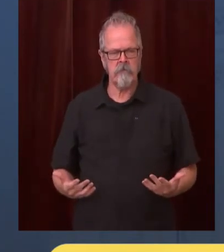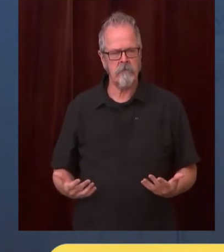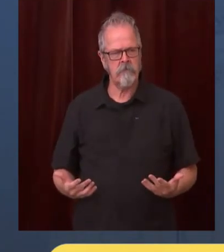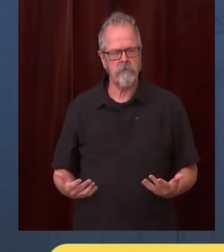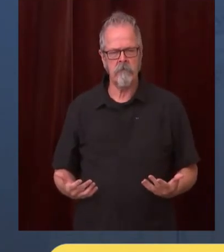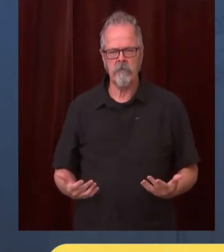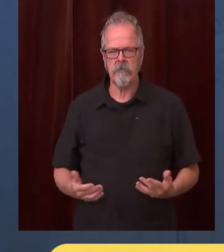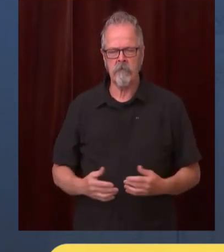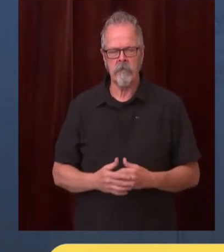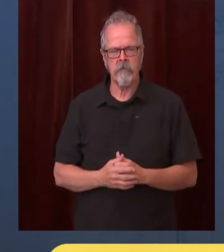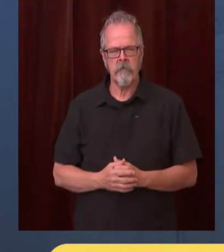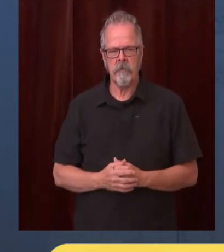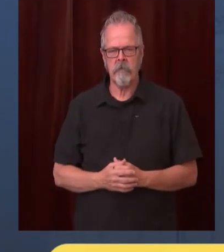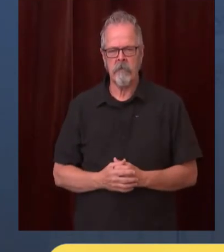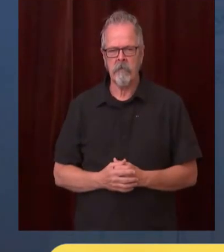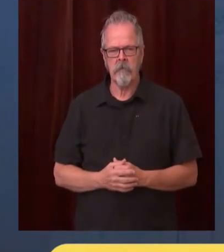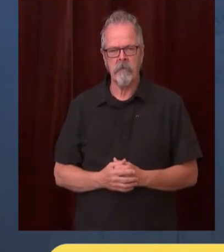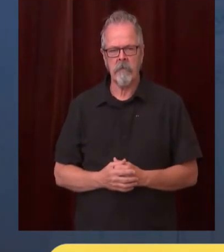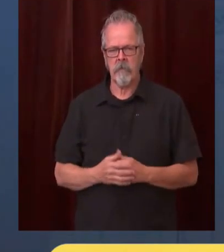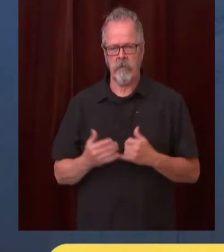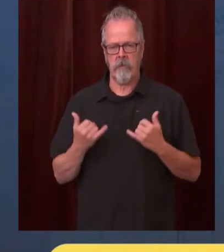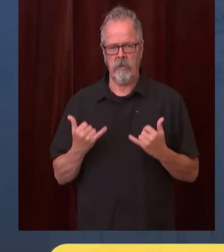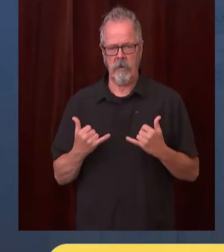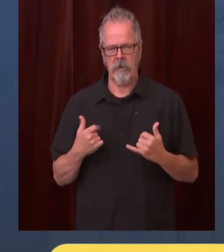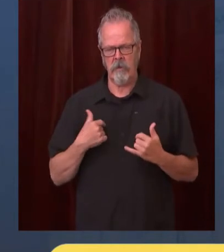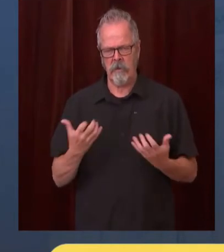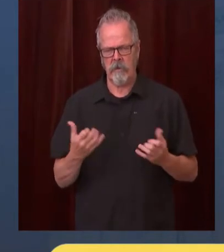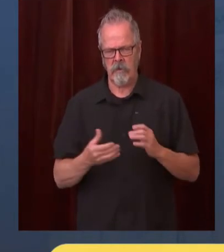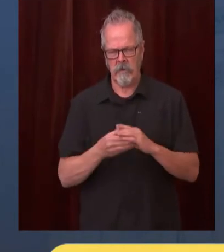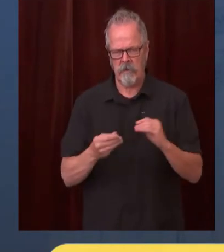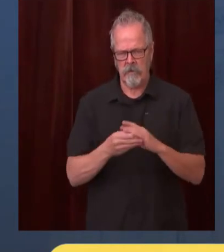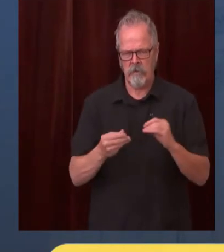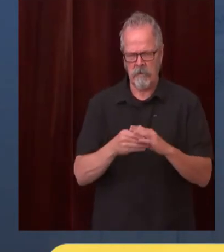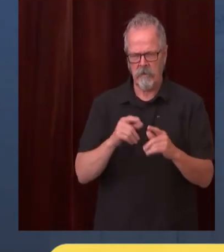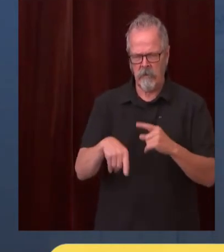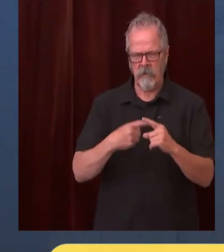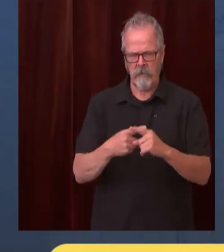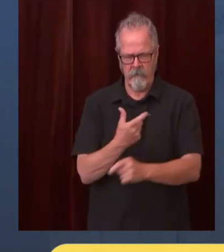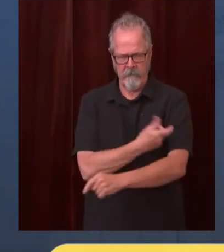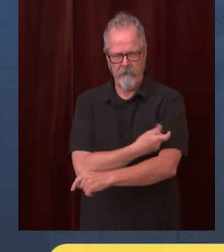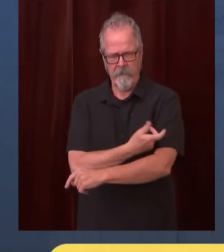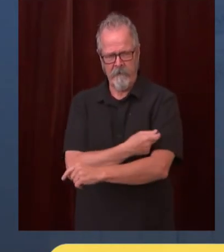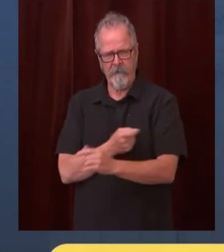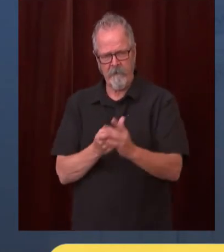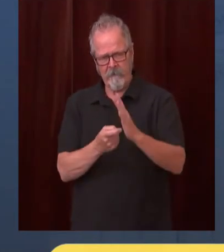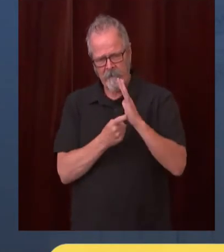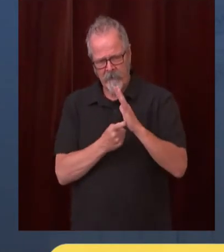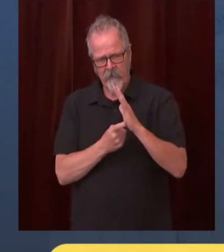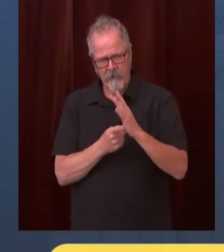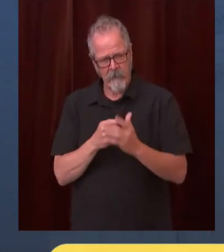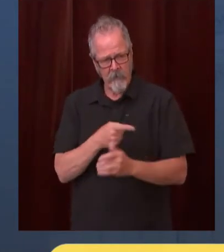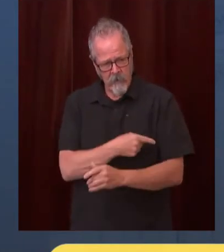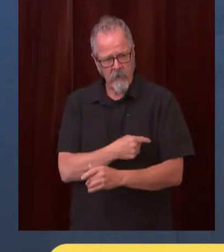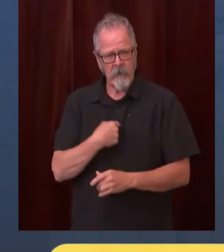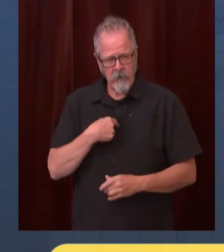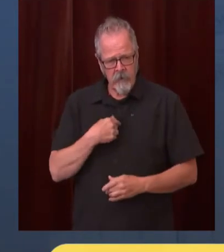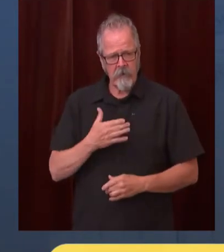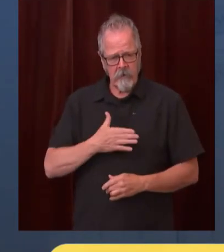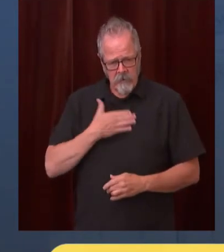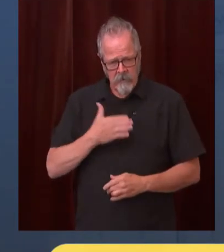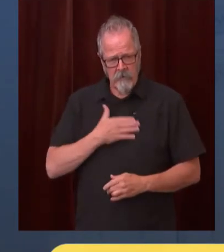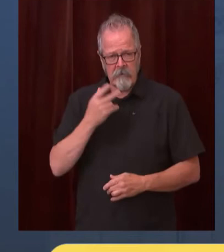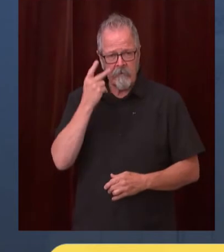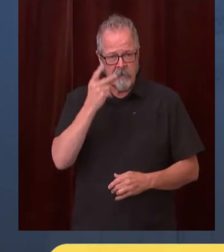some of our vaccination requirements and by the way i'm pleased to see president biden showing leadership today in this regard